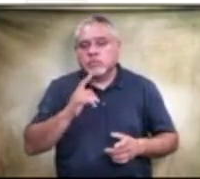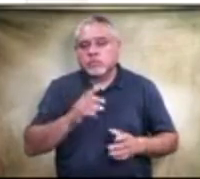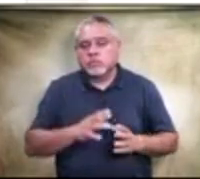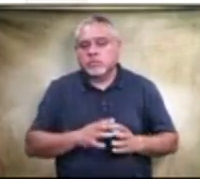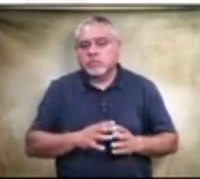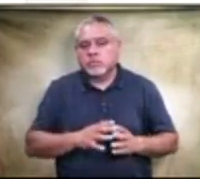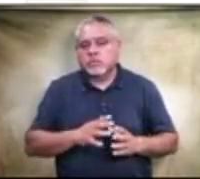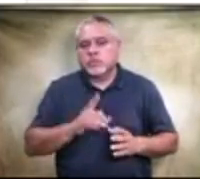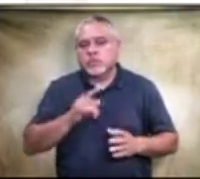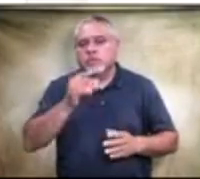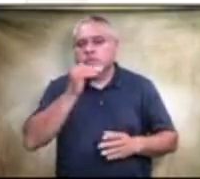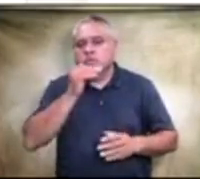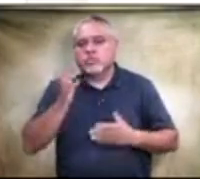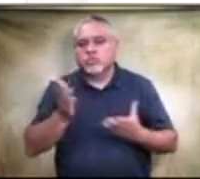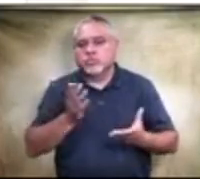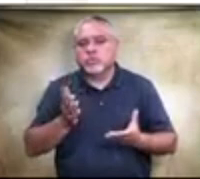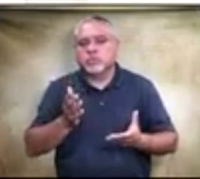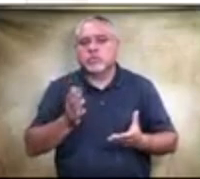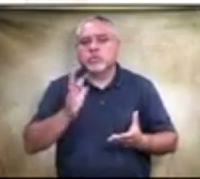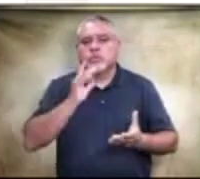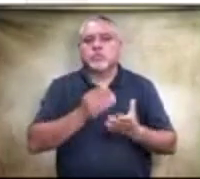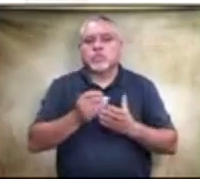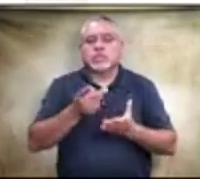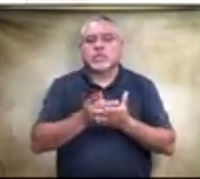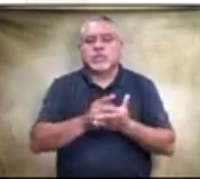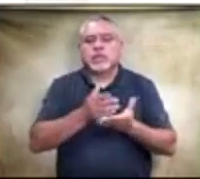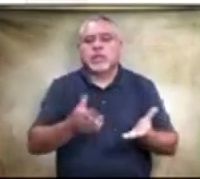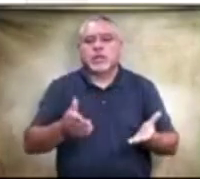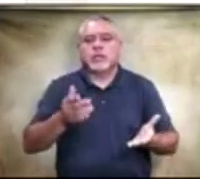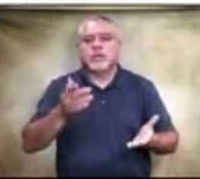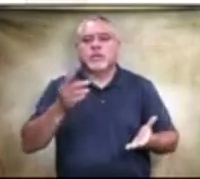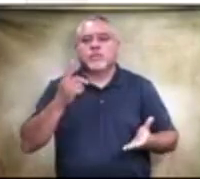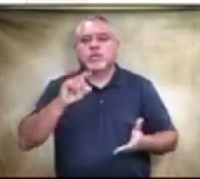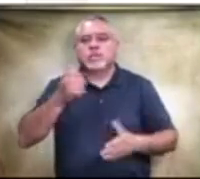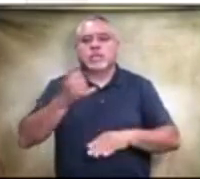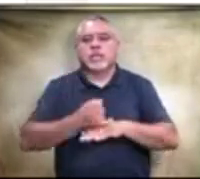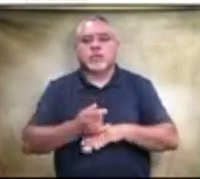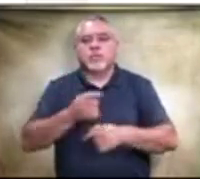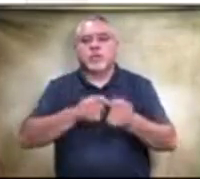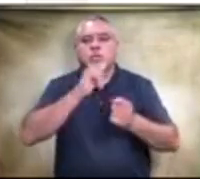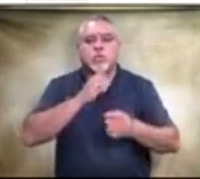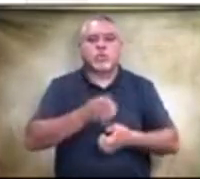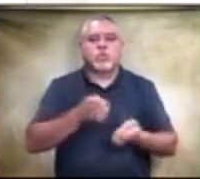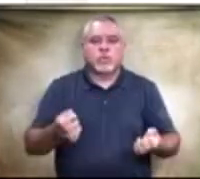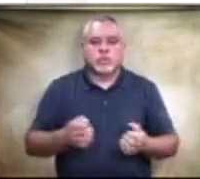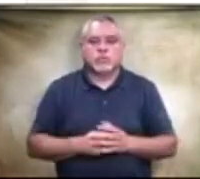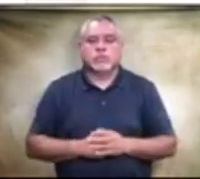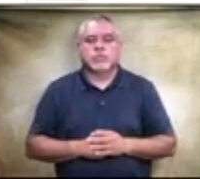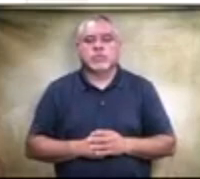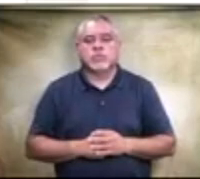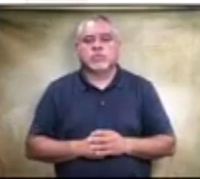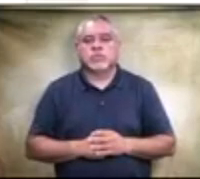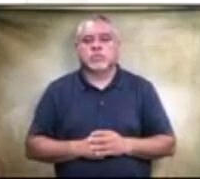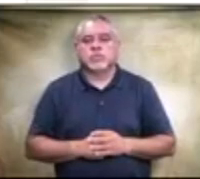the food service is looking to purchase kitchen items for 10 campuses to replace old equipment. Mr. many cases, the old